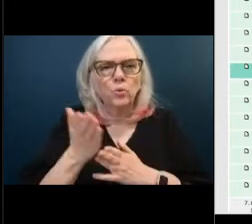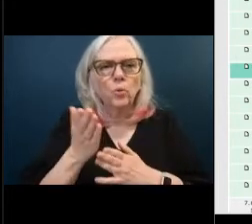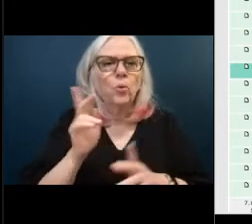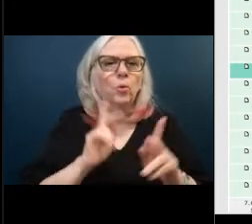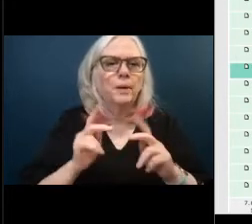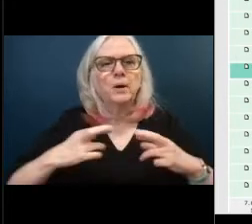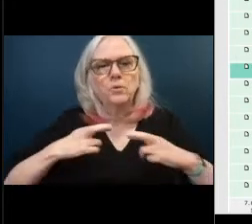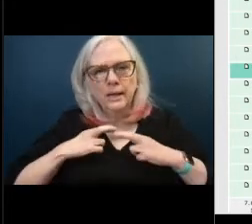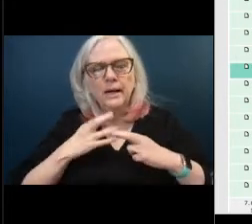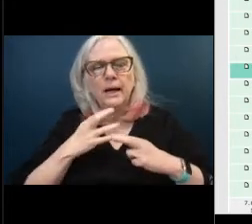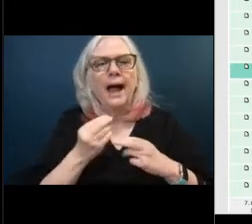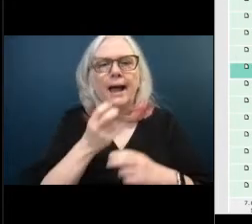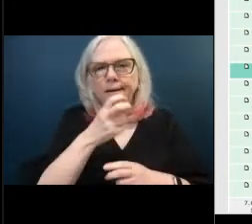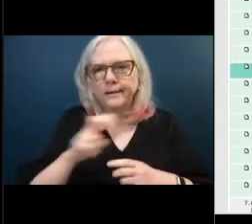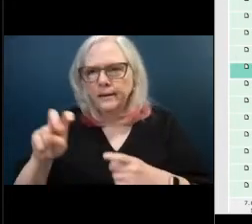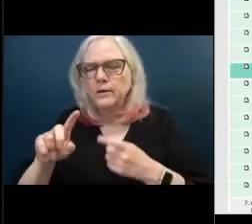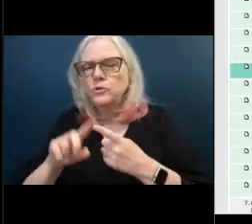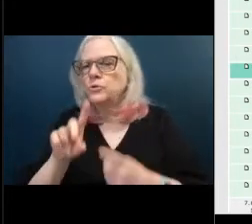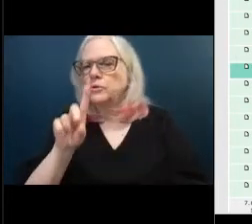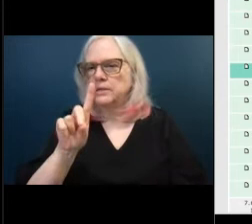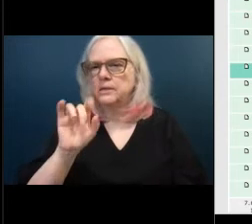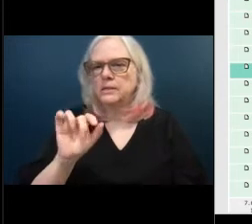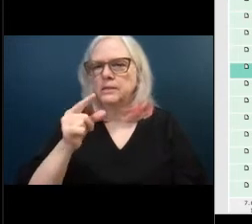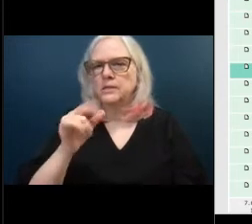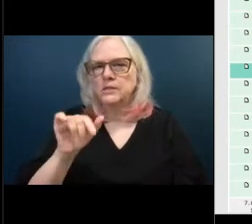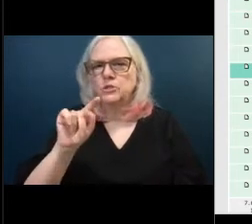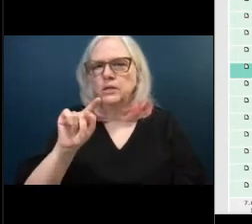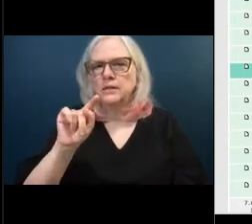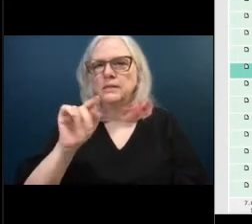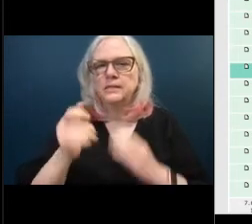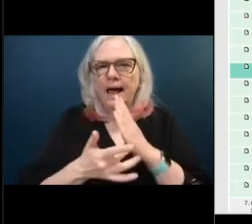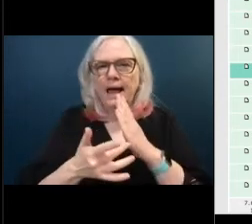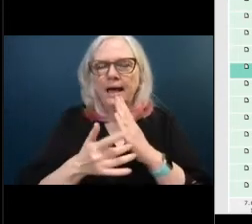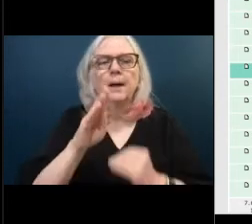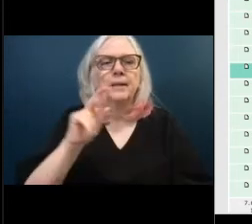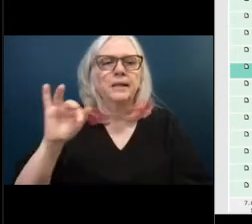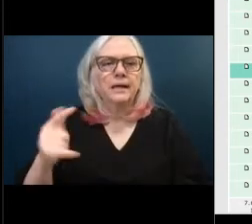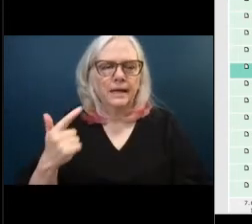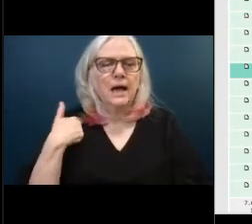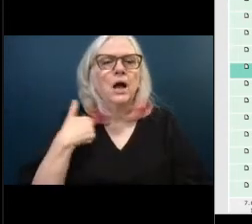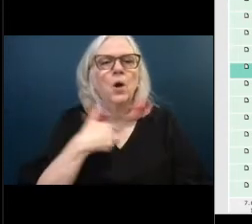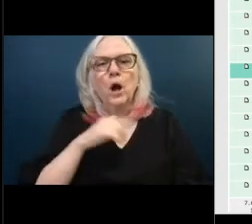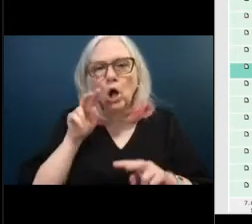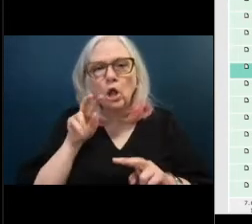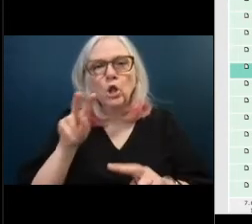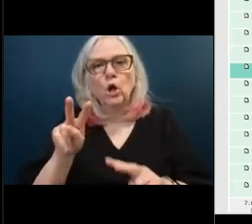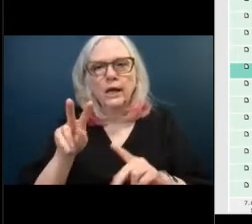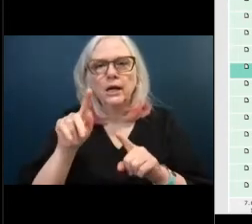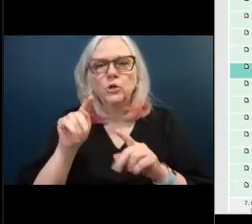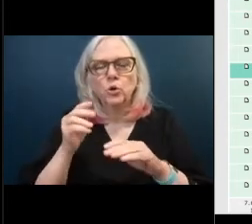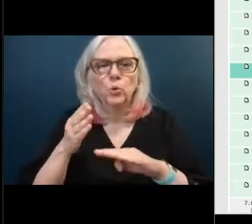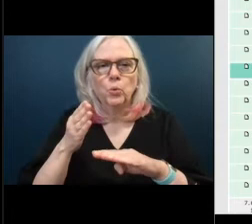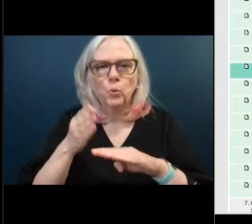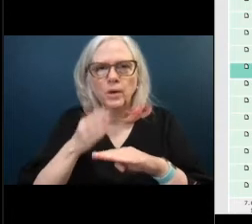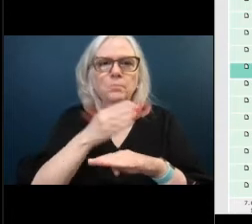digitech billing uh with digitech billing we're looking at the potential to increase uh our revenue collection by between eight and ten